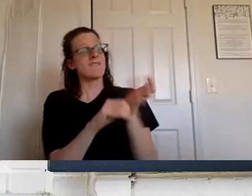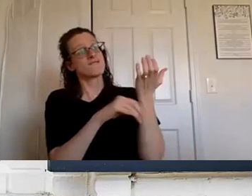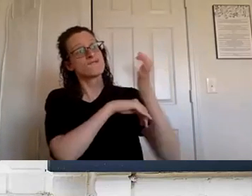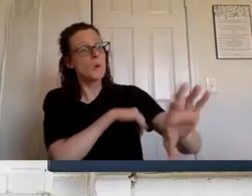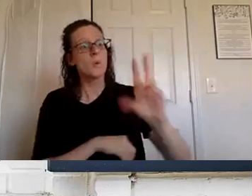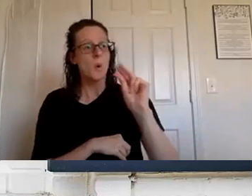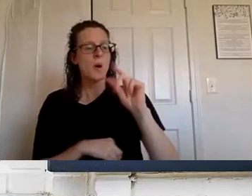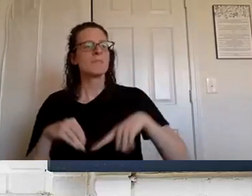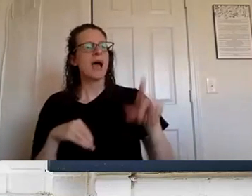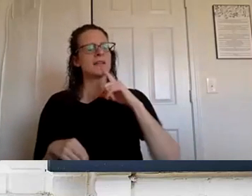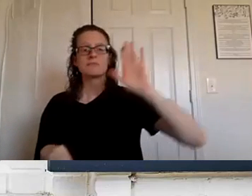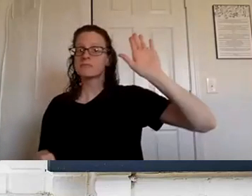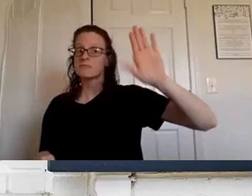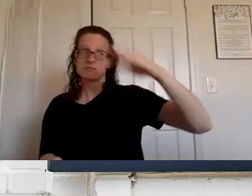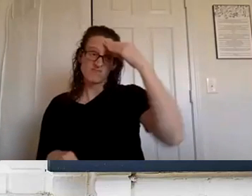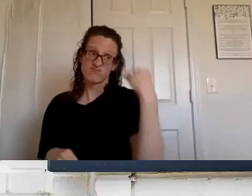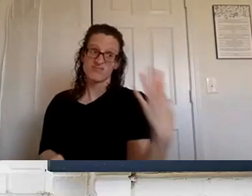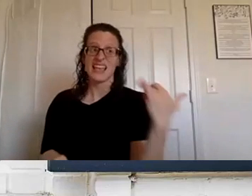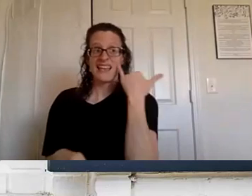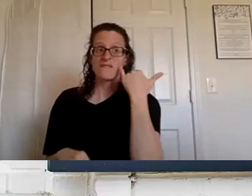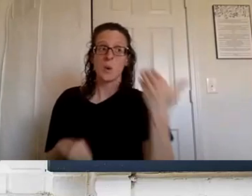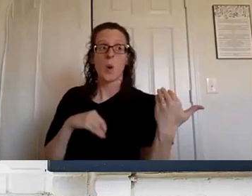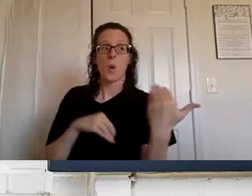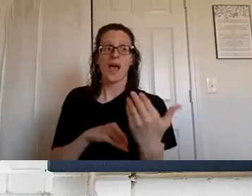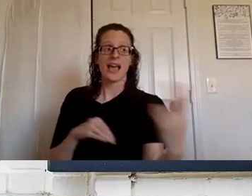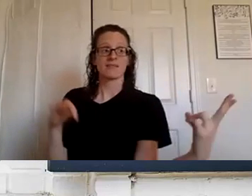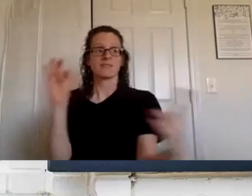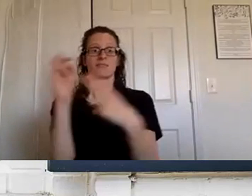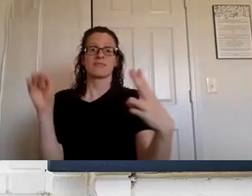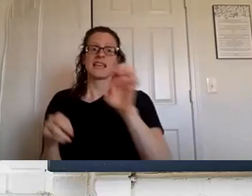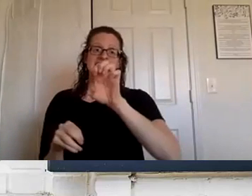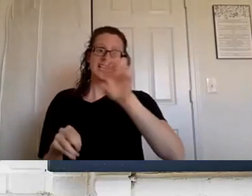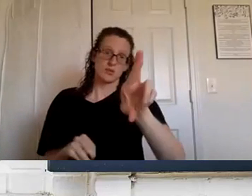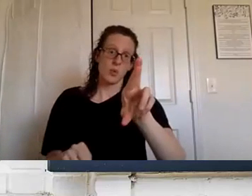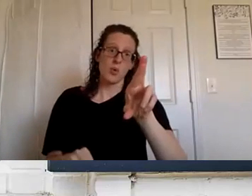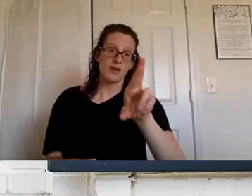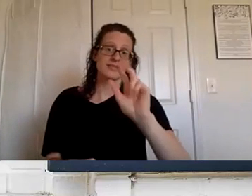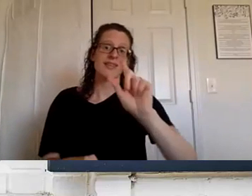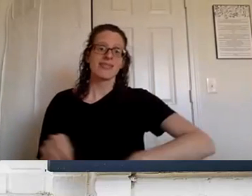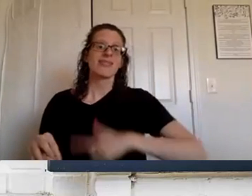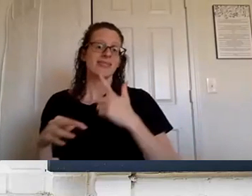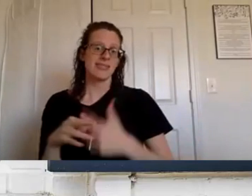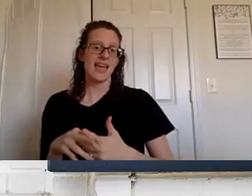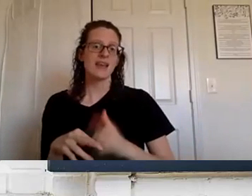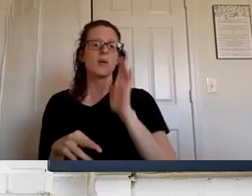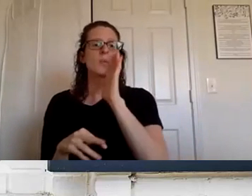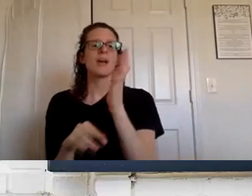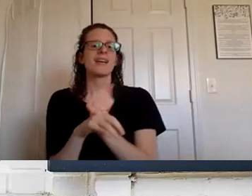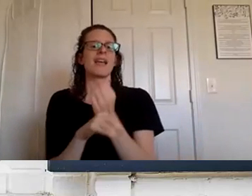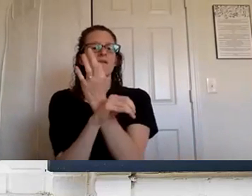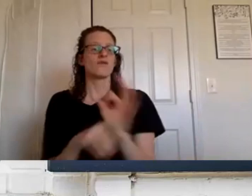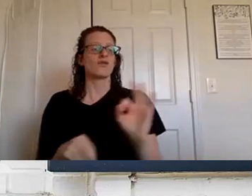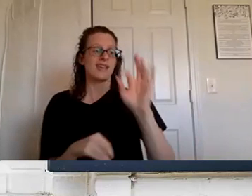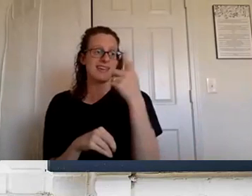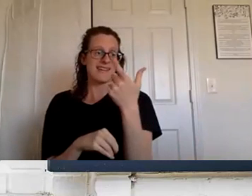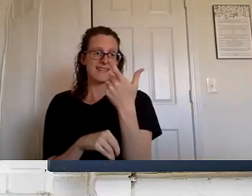them hey if you go ahead and let you know if you want to go ahead and start on essential rewards um you'll get a free gift from young living